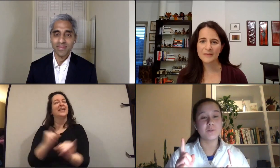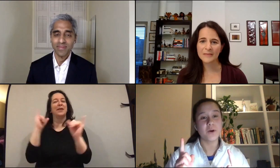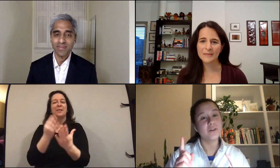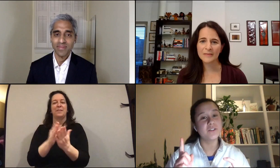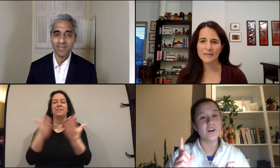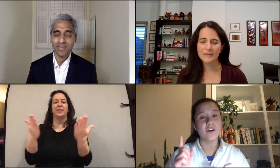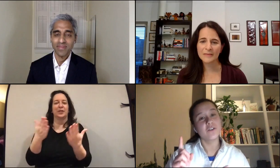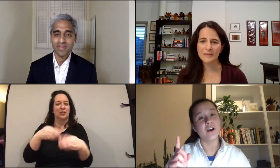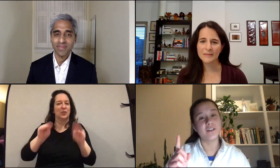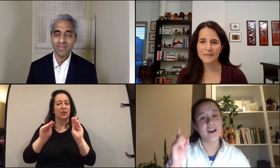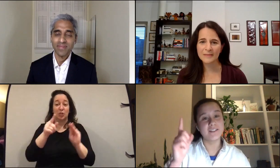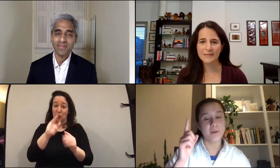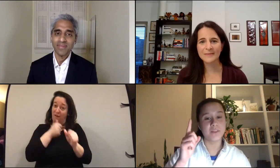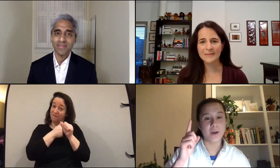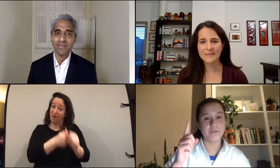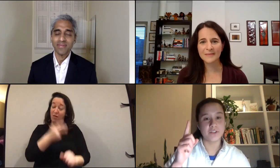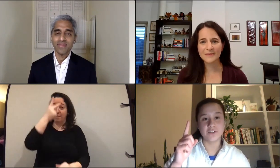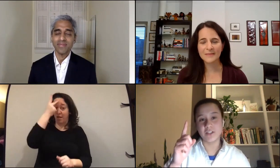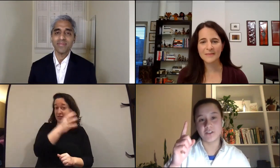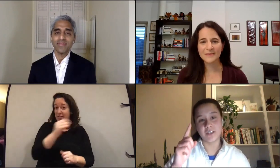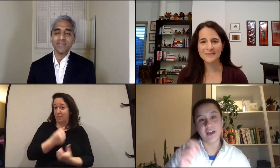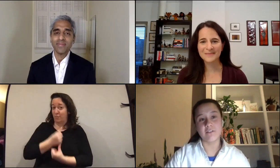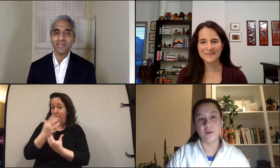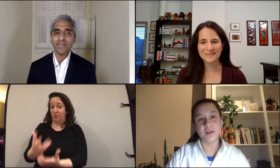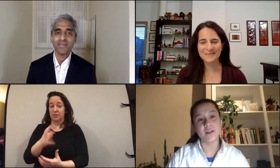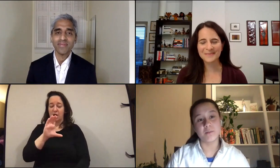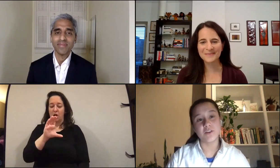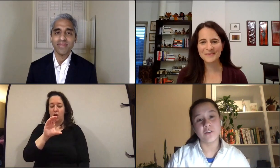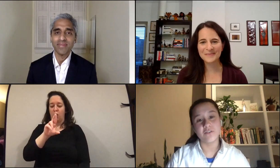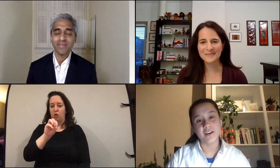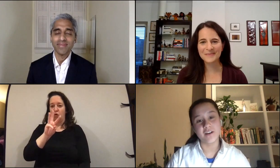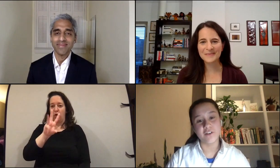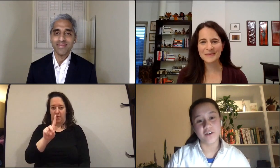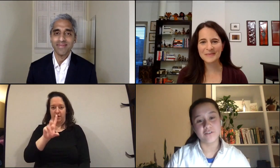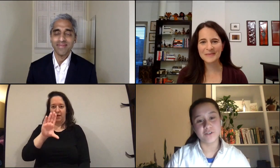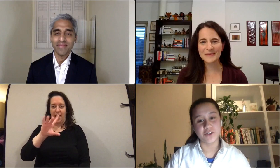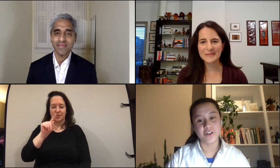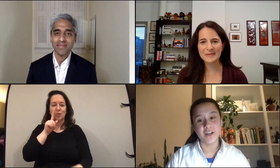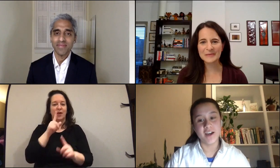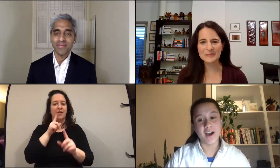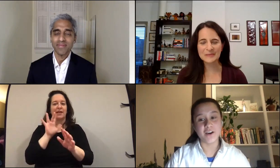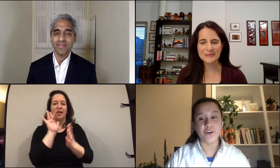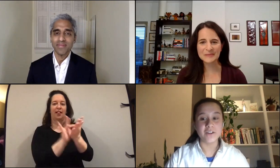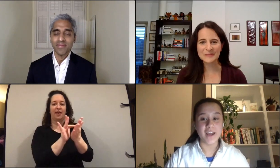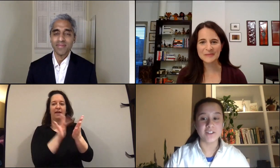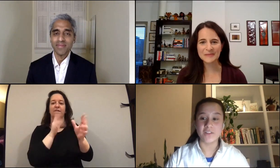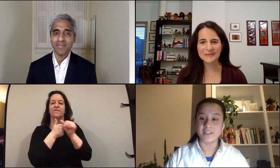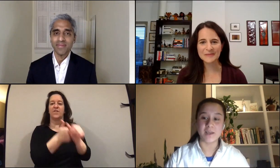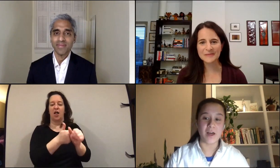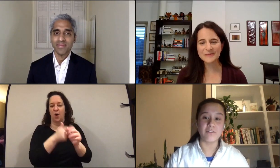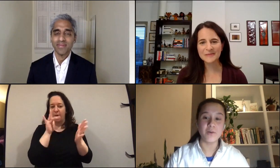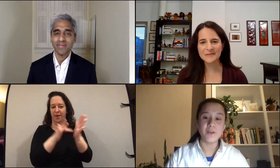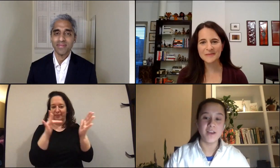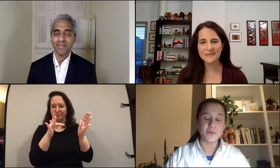politics and prose on crowdcast up at the top of your screen you can hit that follow button and be notified of our future uh crowdcast